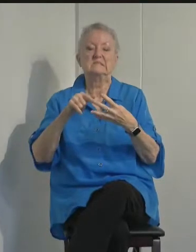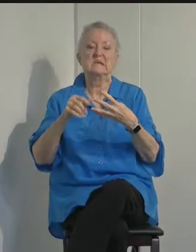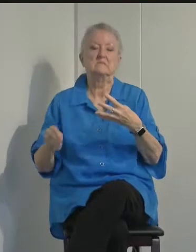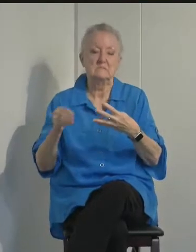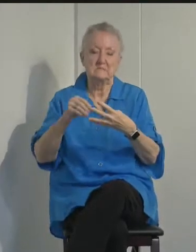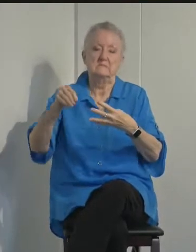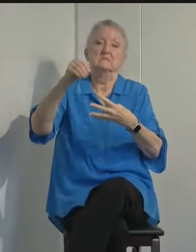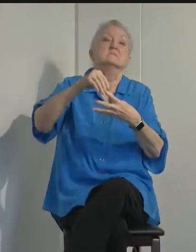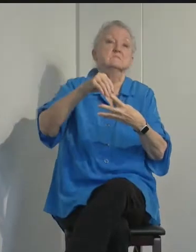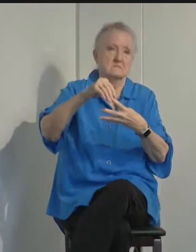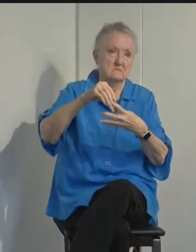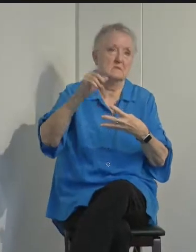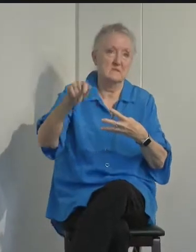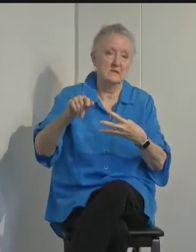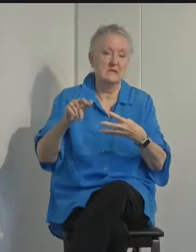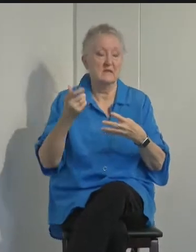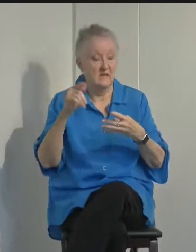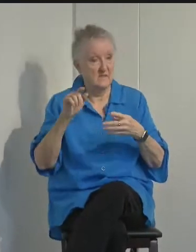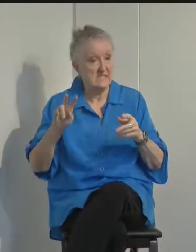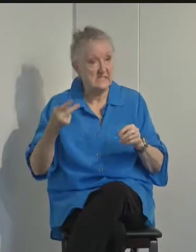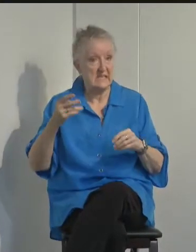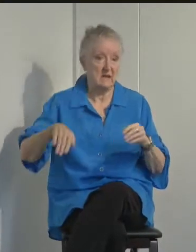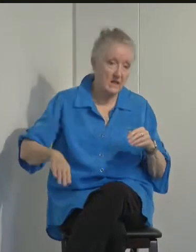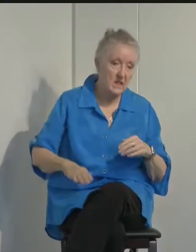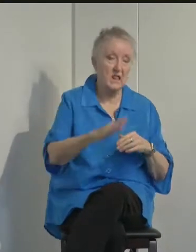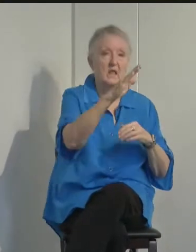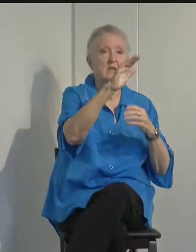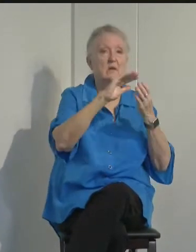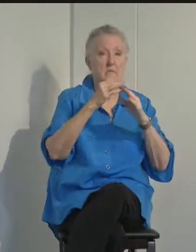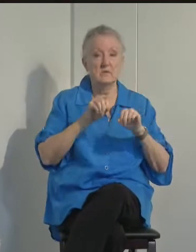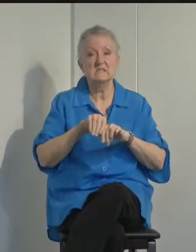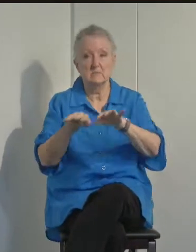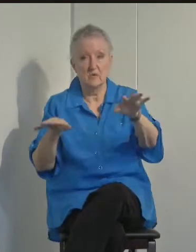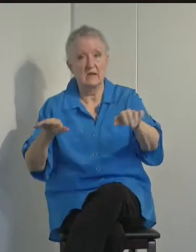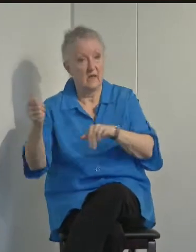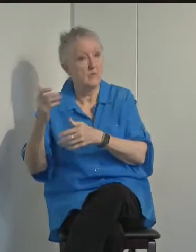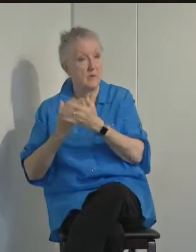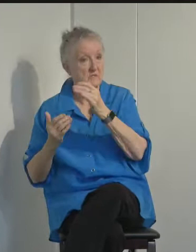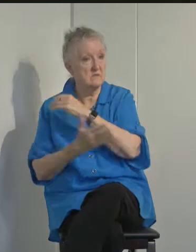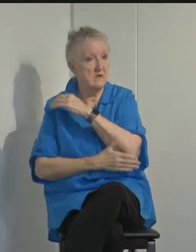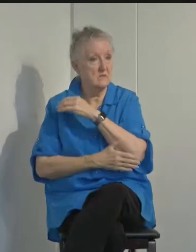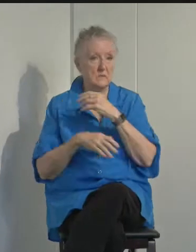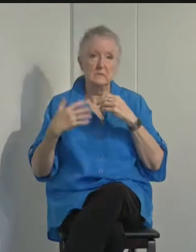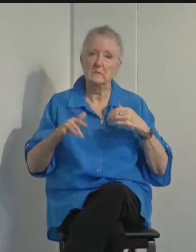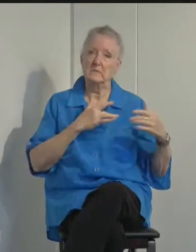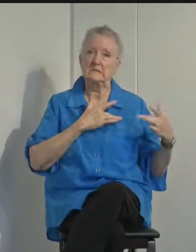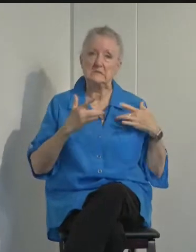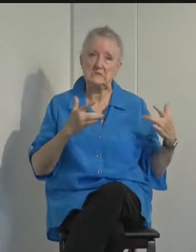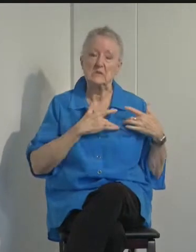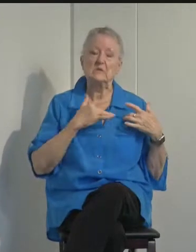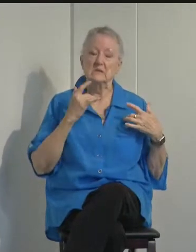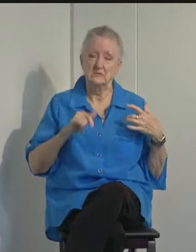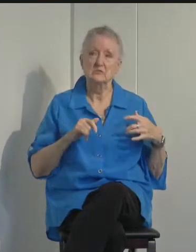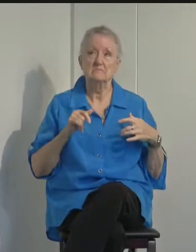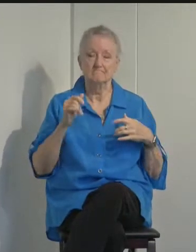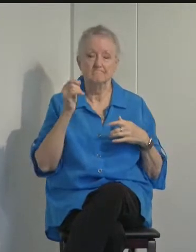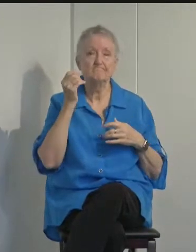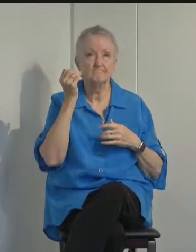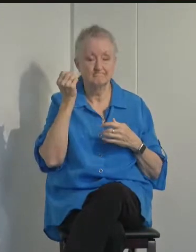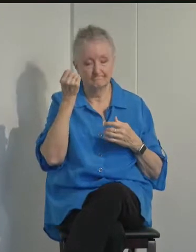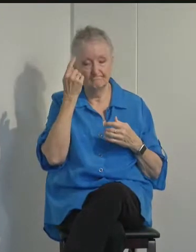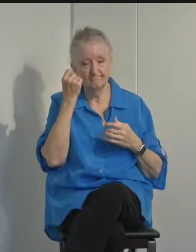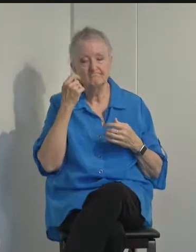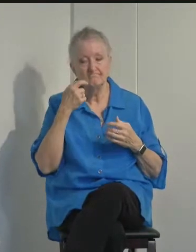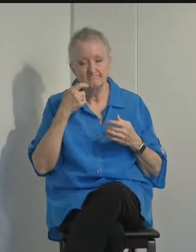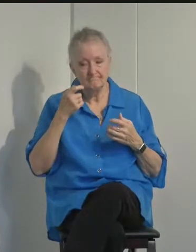The existence of a second wave of community spread in other parts of the country is very concerning and should give us pause. We